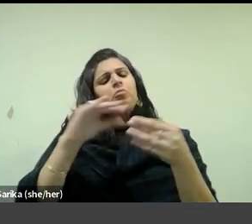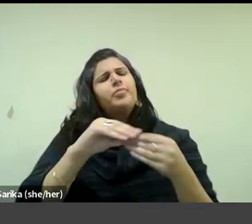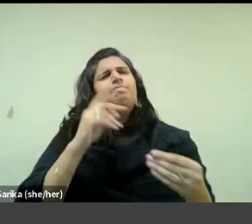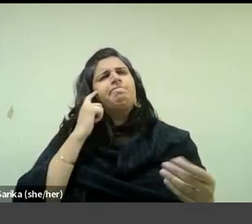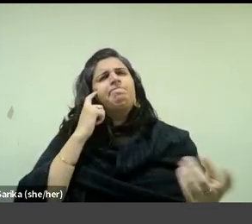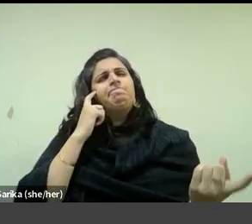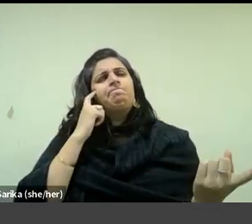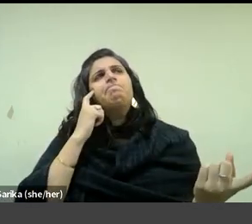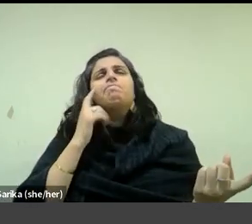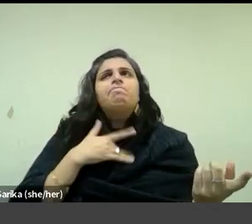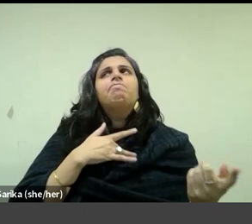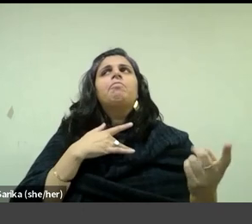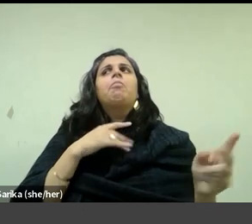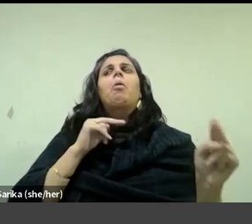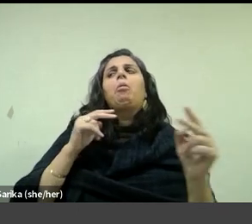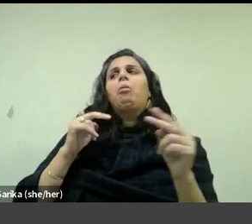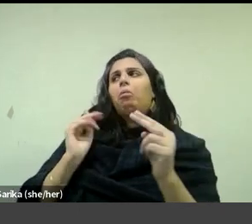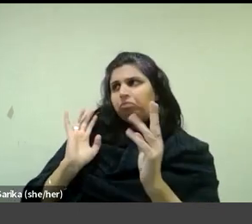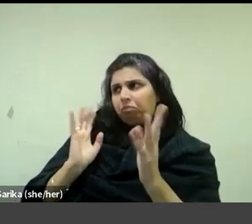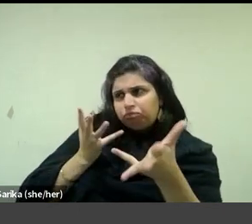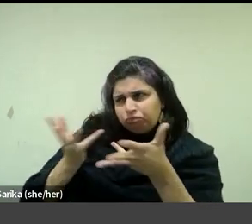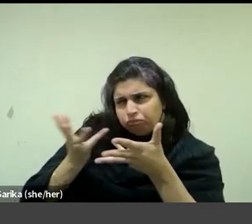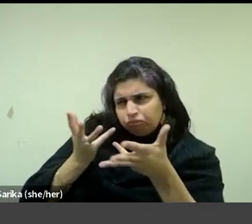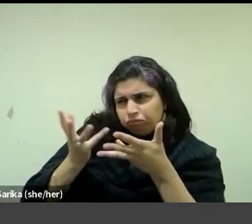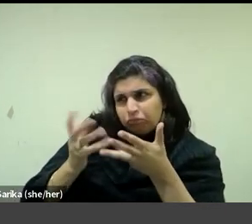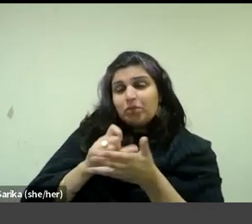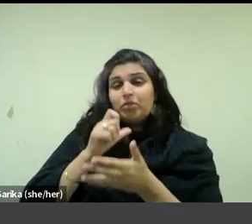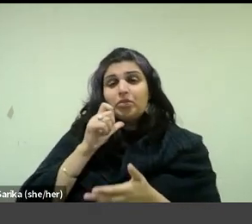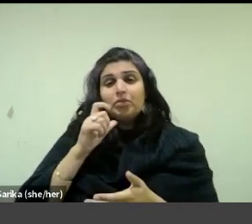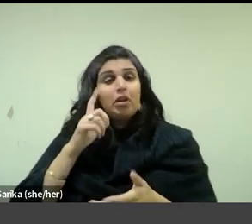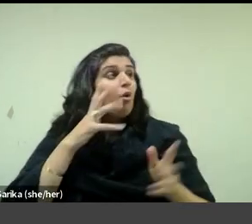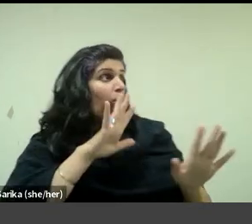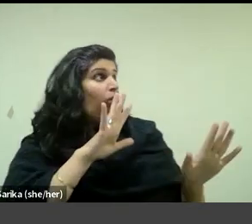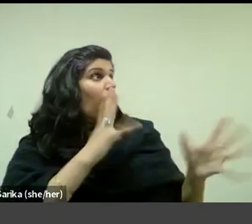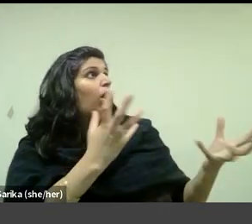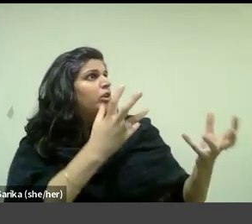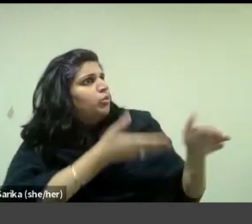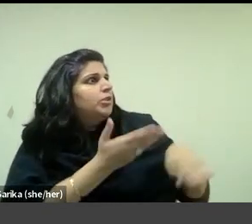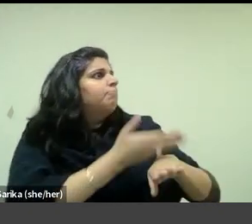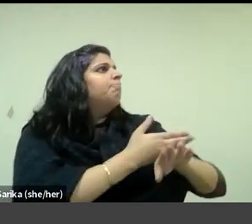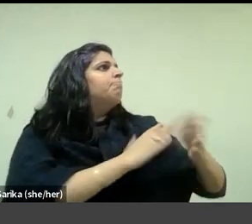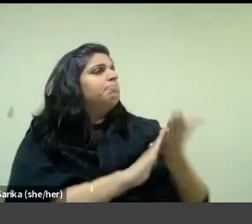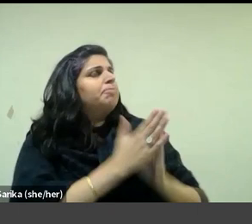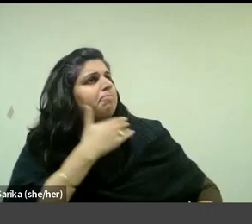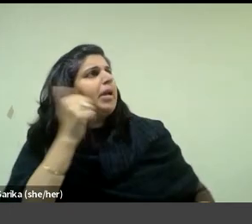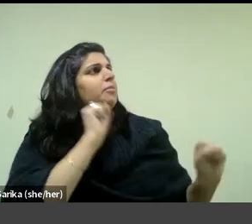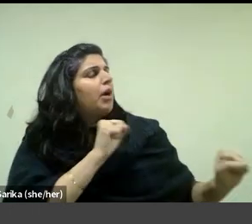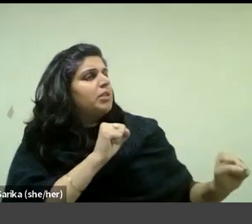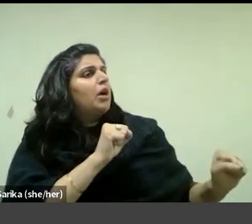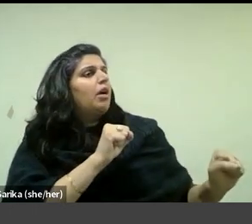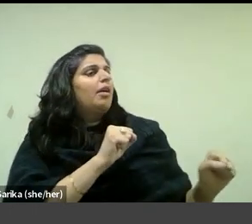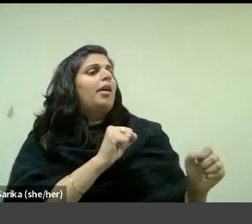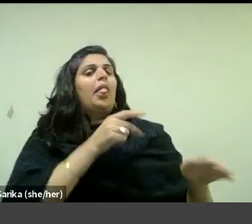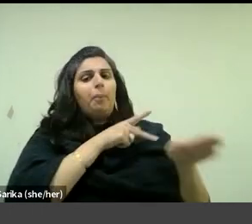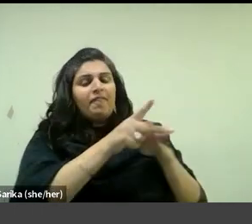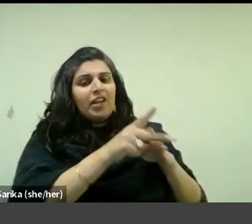negotiation, not least because Madame Vuillard's ambitions for her son entailed the professional, as opposed to vanguard